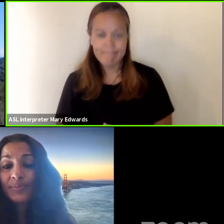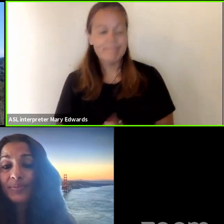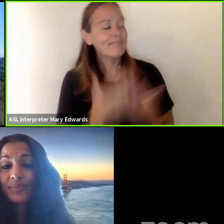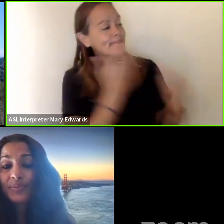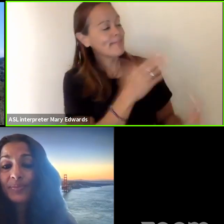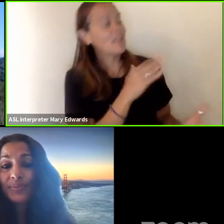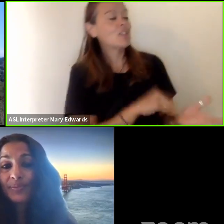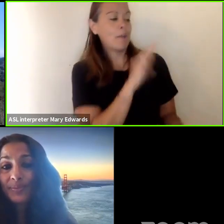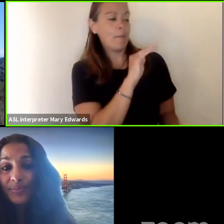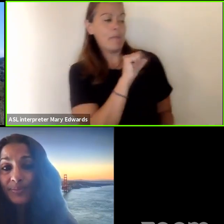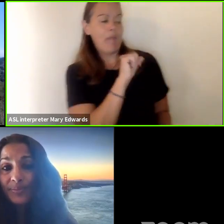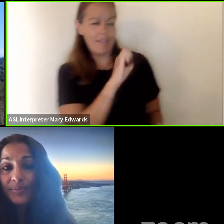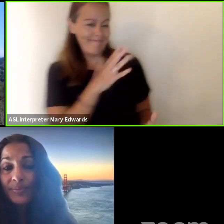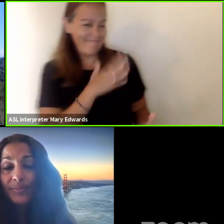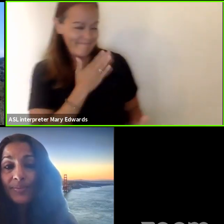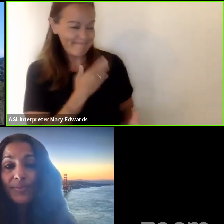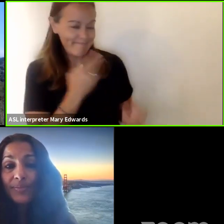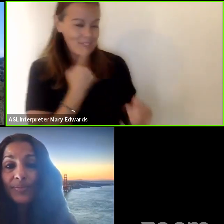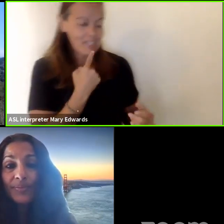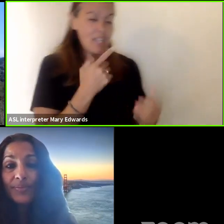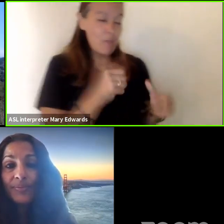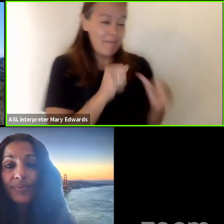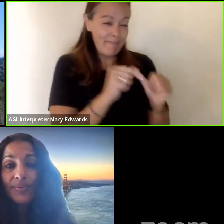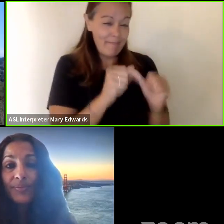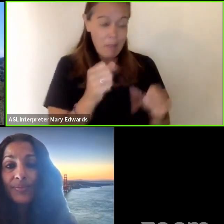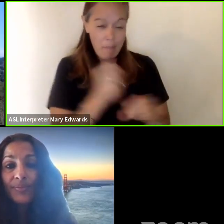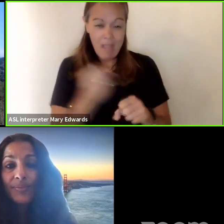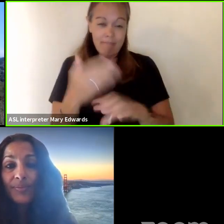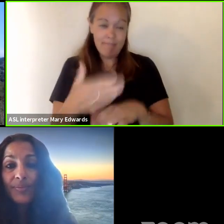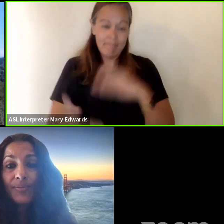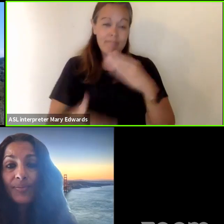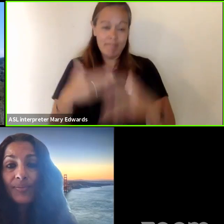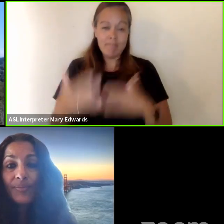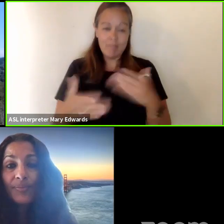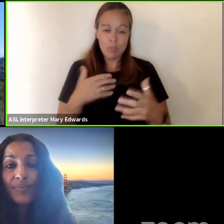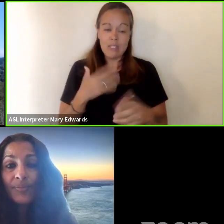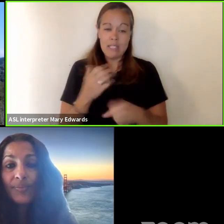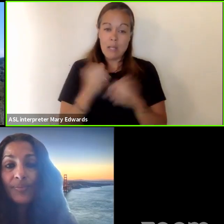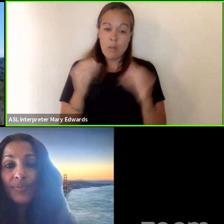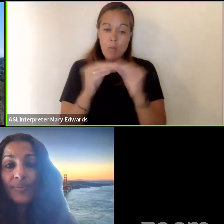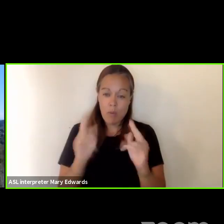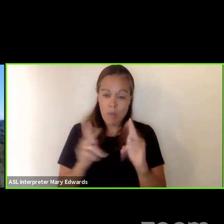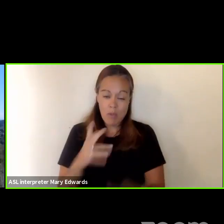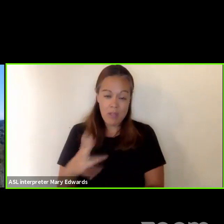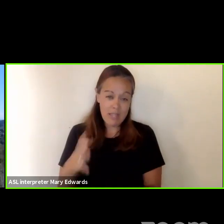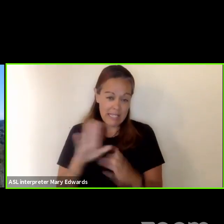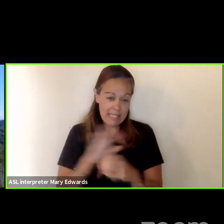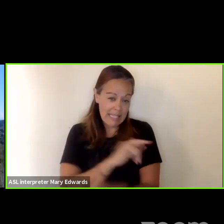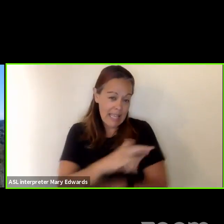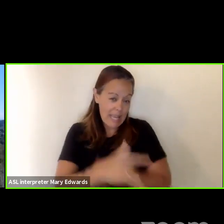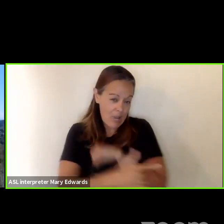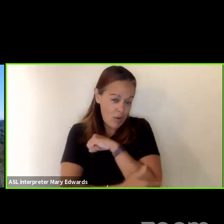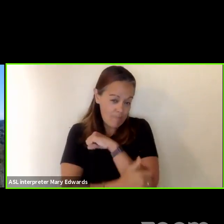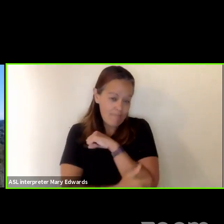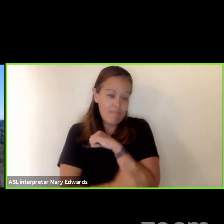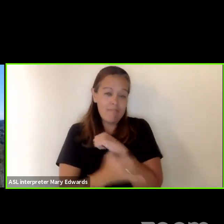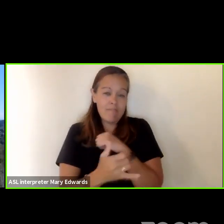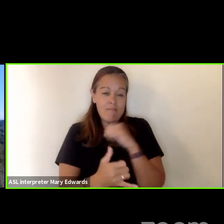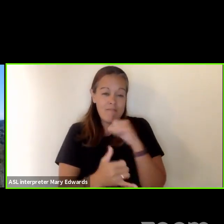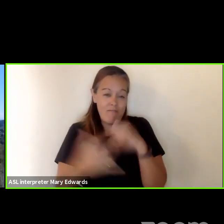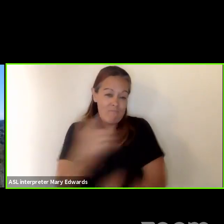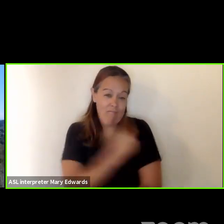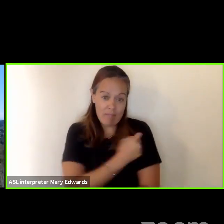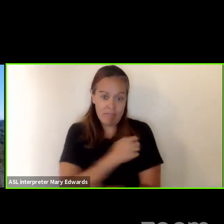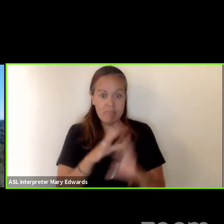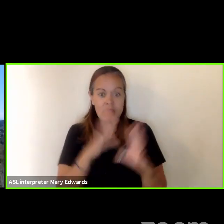dr mace i'm happy to say that we continue to make progress in getting more people in our county vaccinated but we still have a lot of work to do